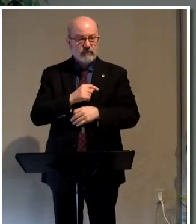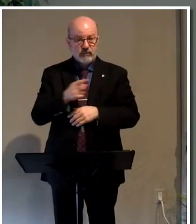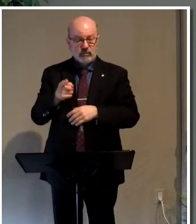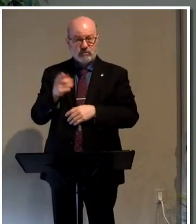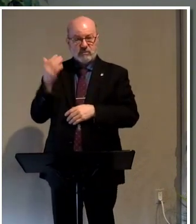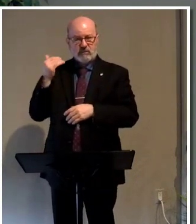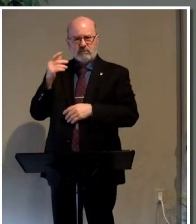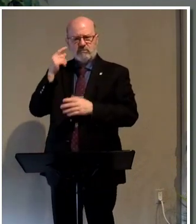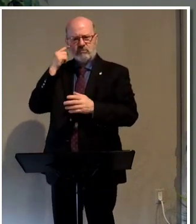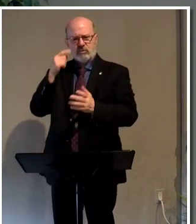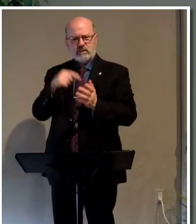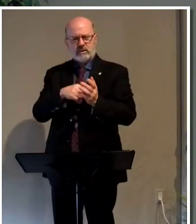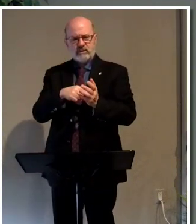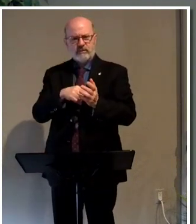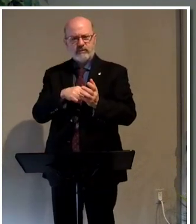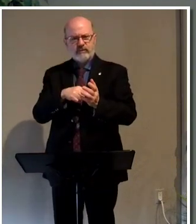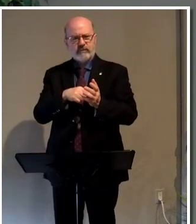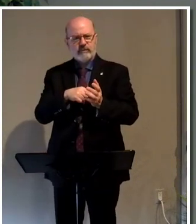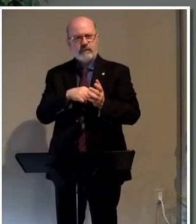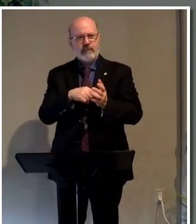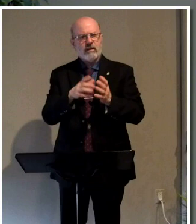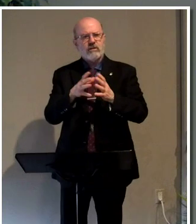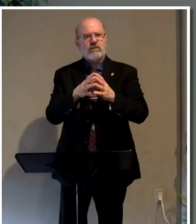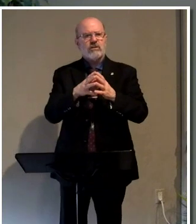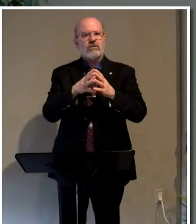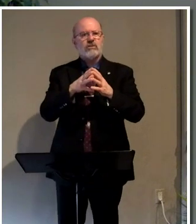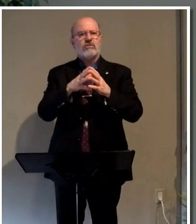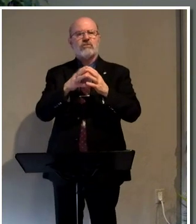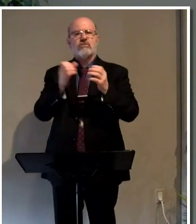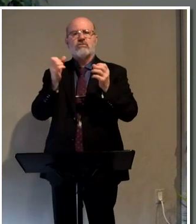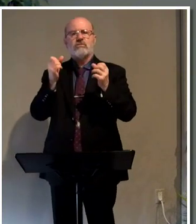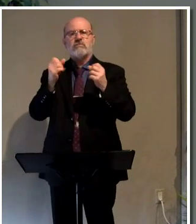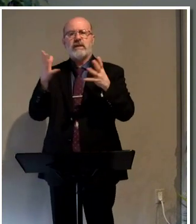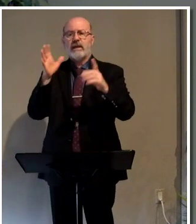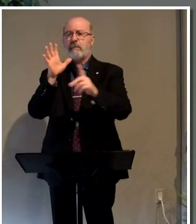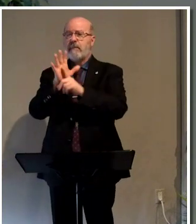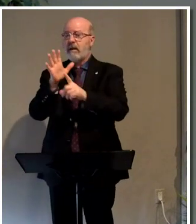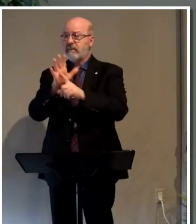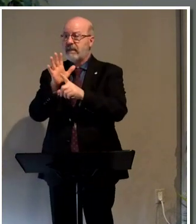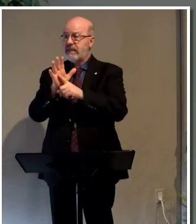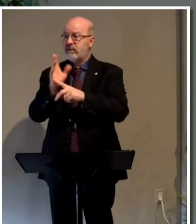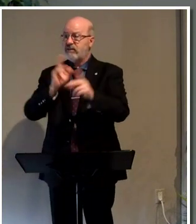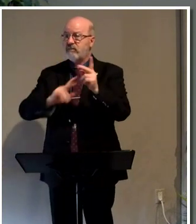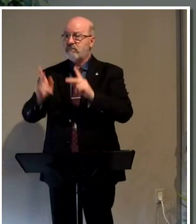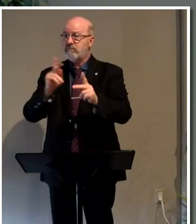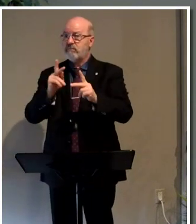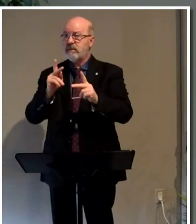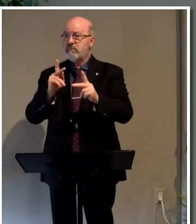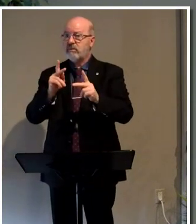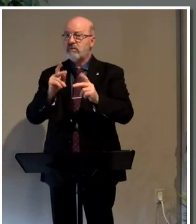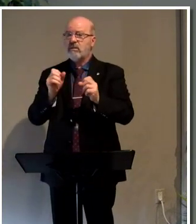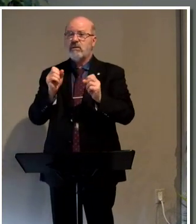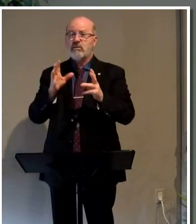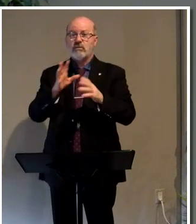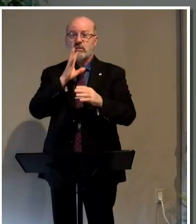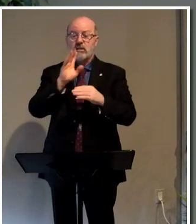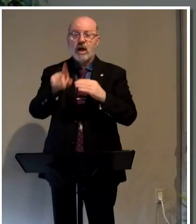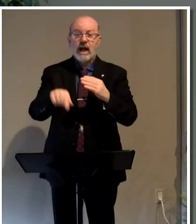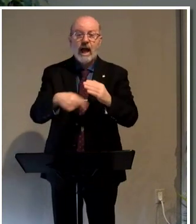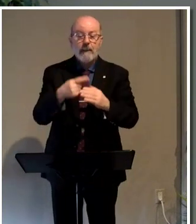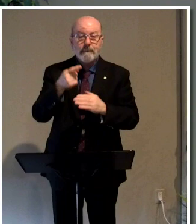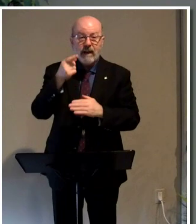ever noticed that there is a big population of people in our culture that are okay to talk about God?